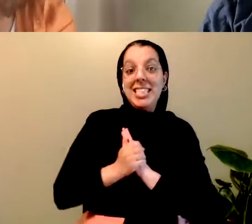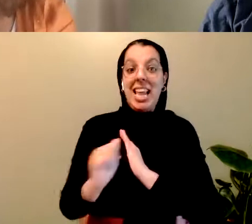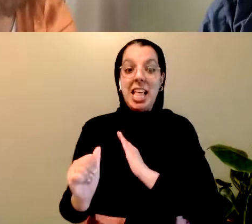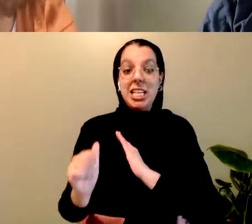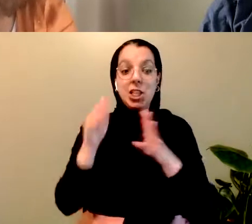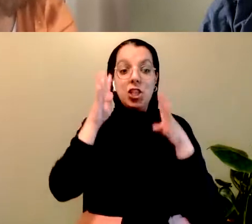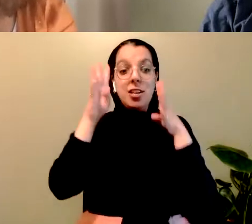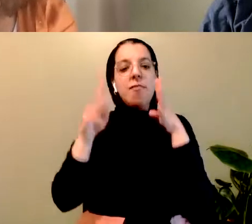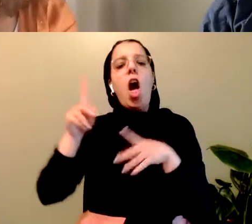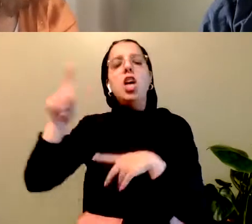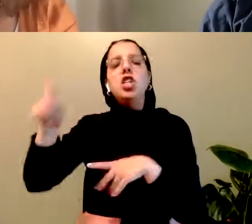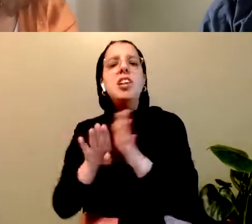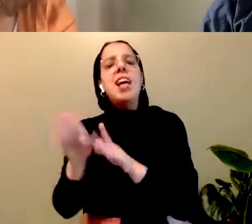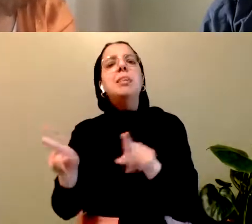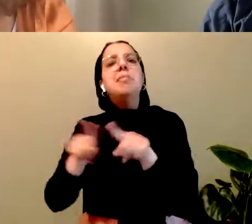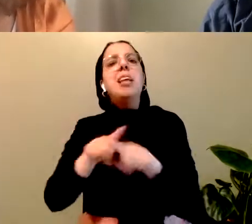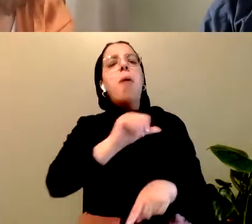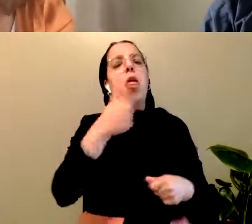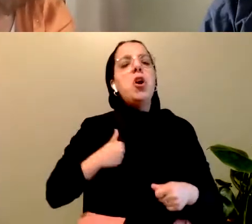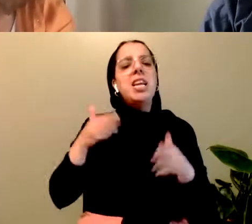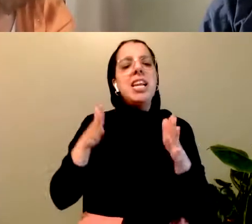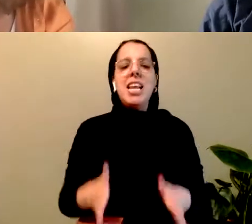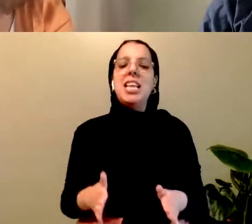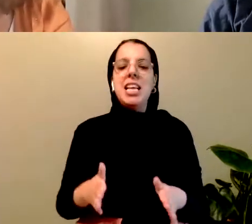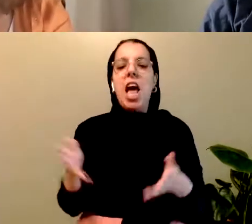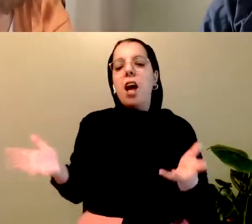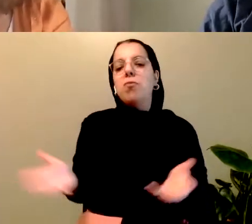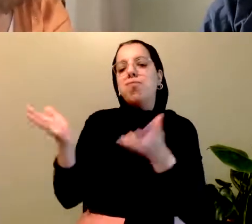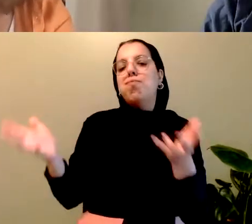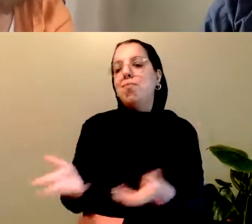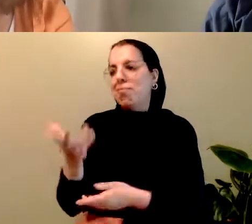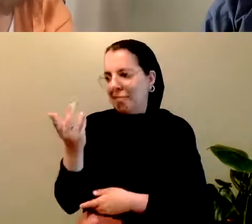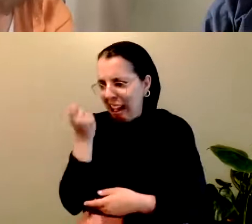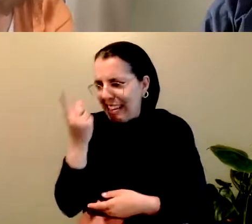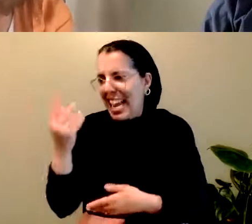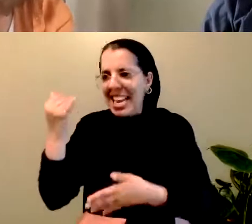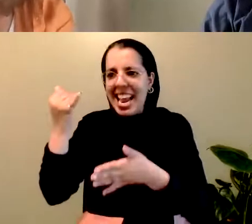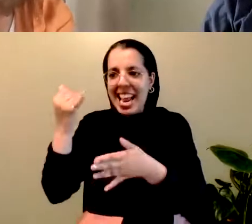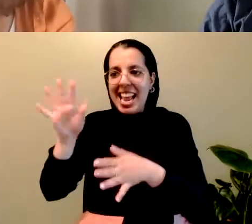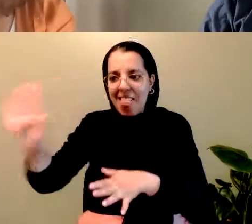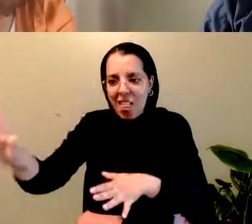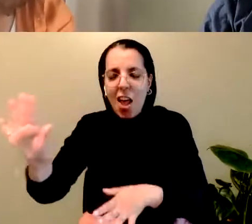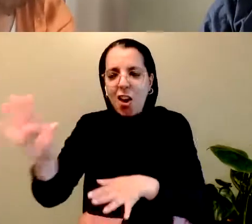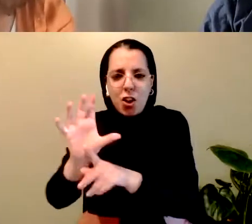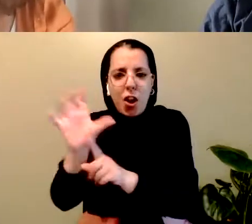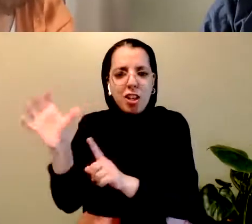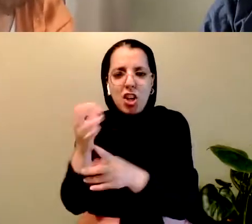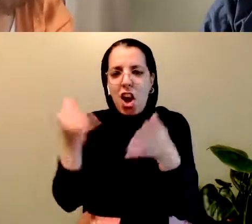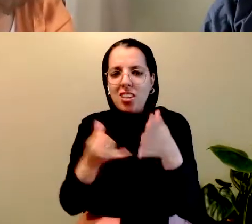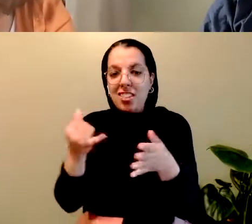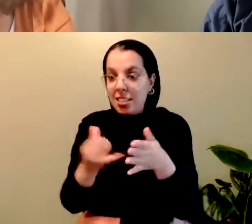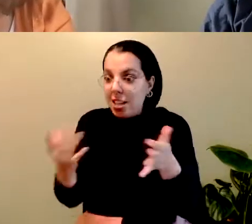it as other Canadians do, and should receive every encouragement for this purpose. But Indian art as such